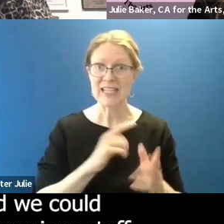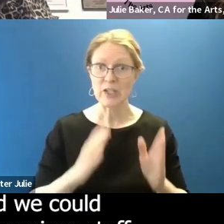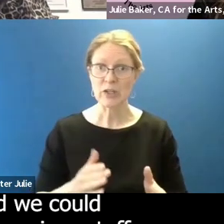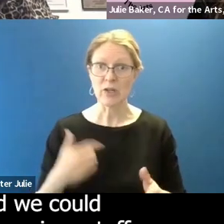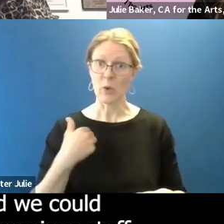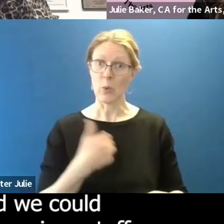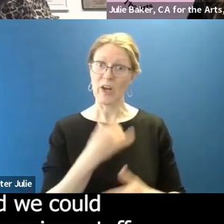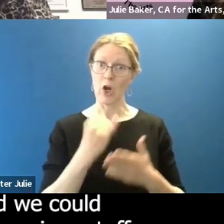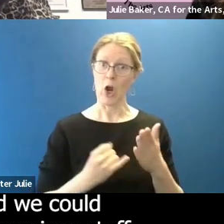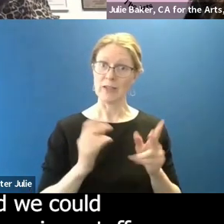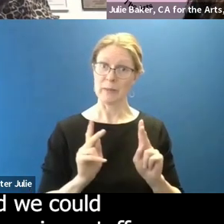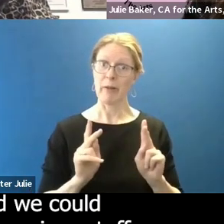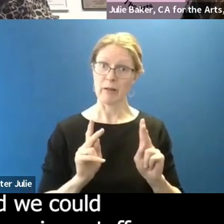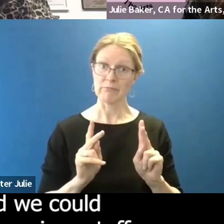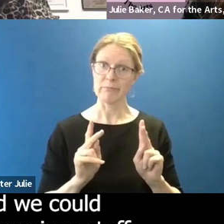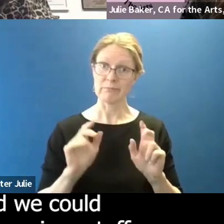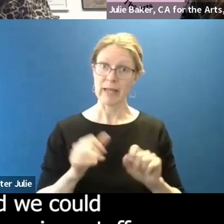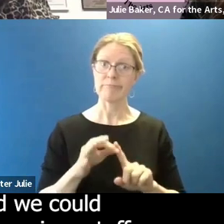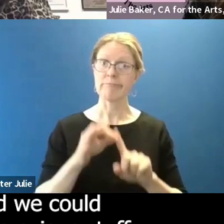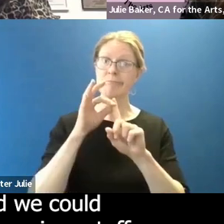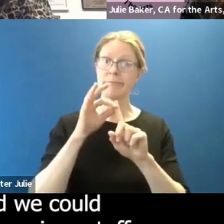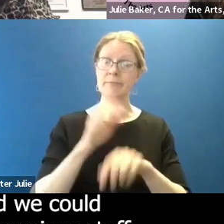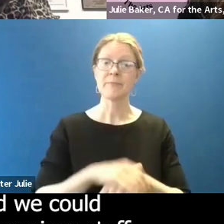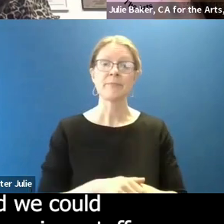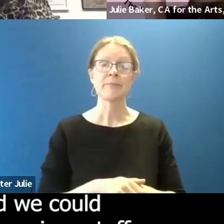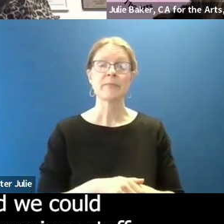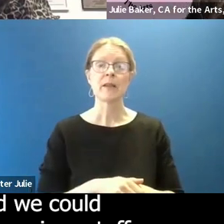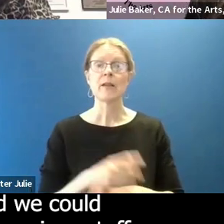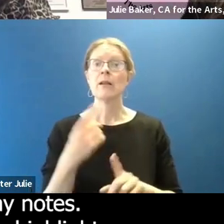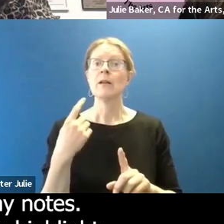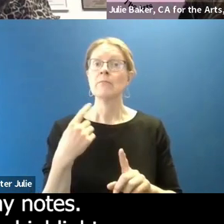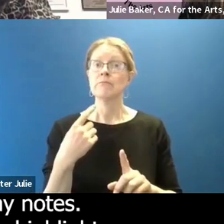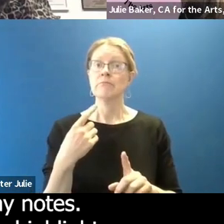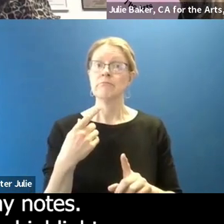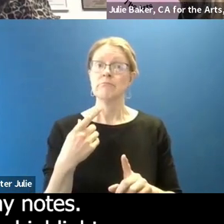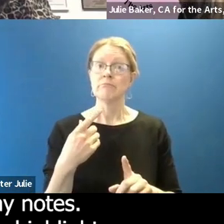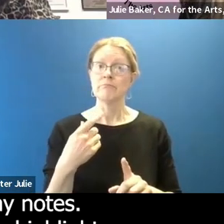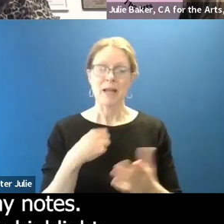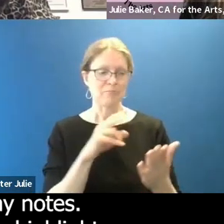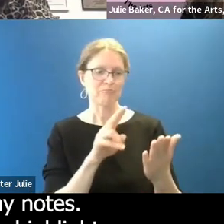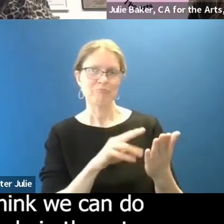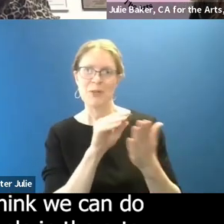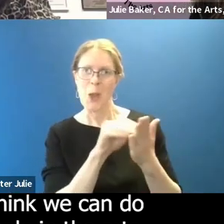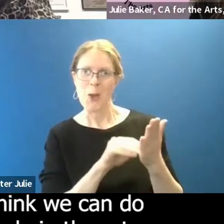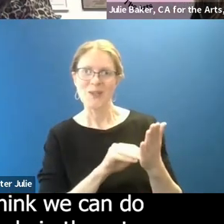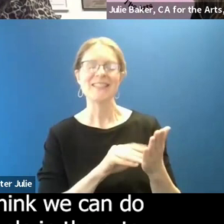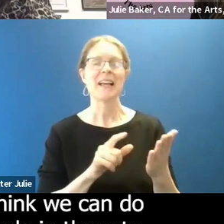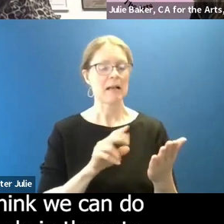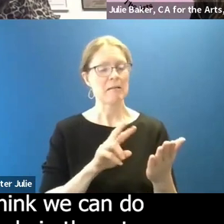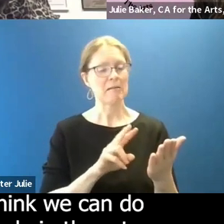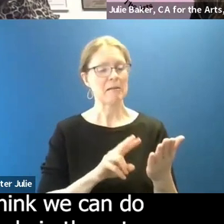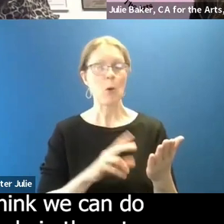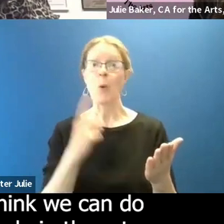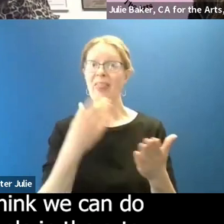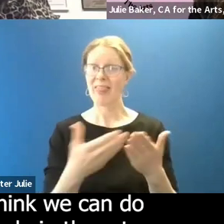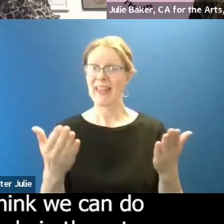we can stand out. And we also talked, and this is our previous stuff, so I'm looking at my notes, what you asked me to highlight. One of the things also